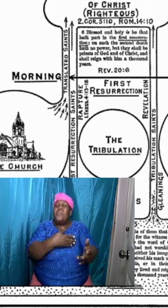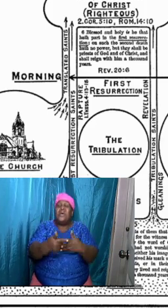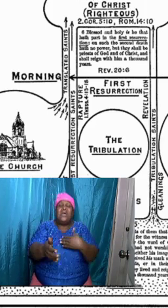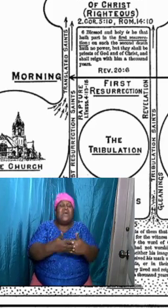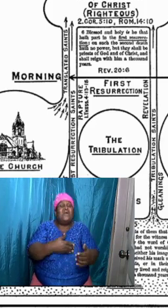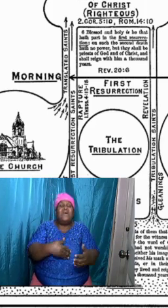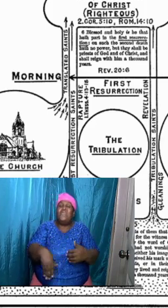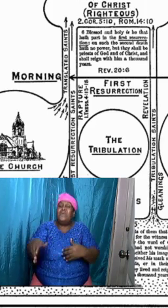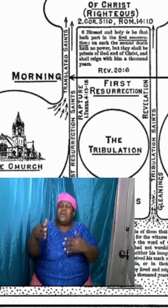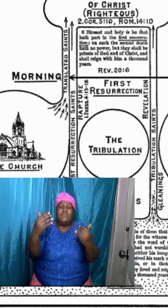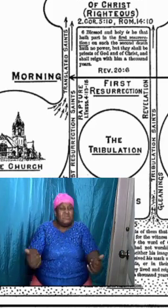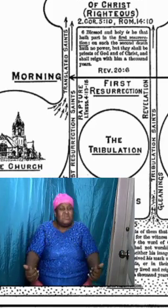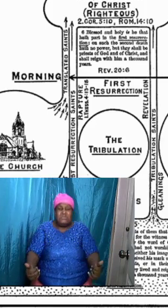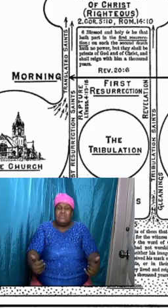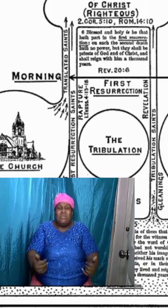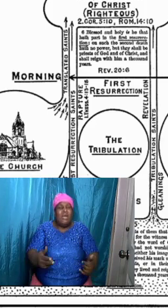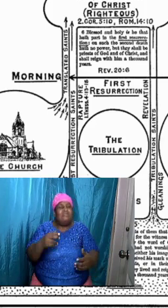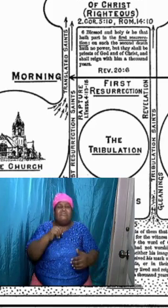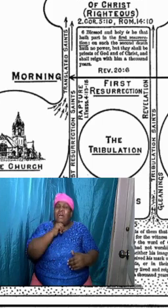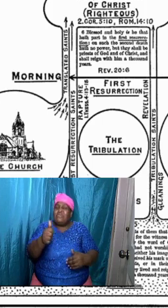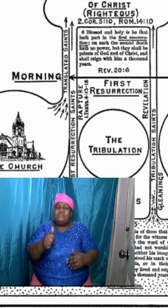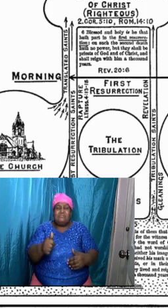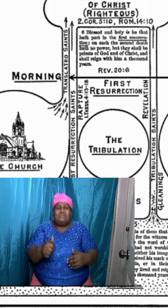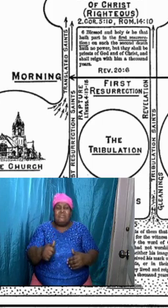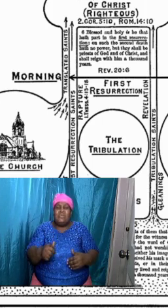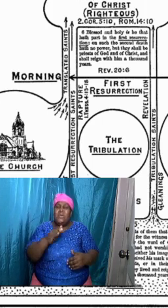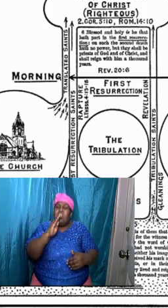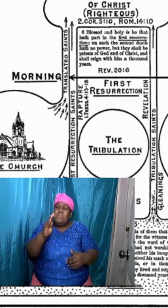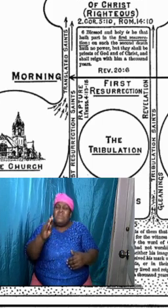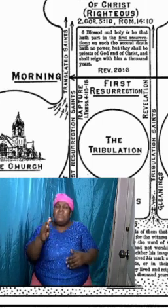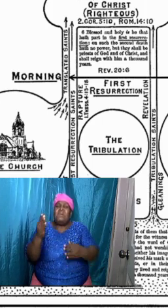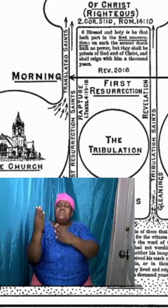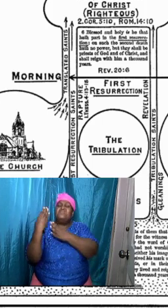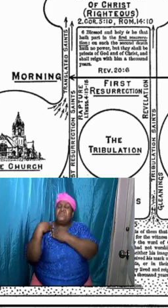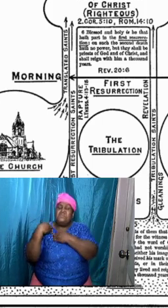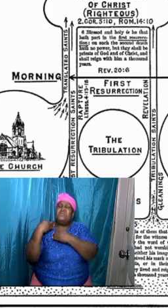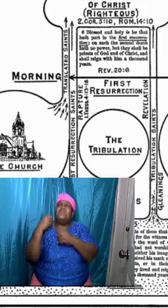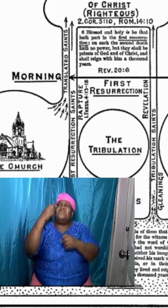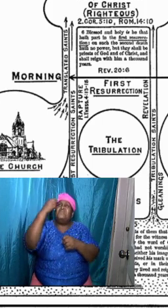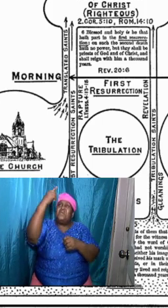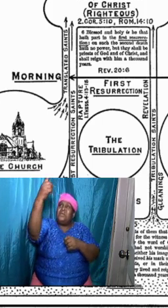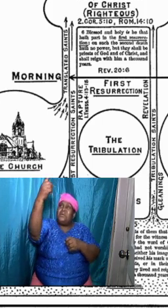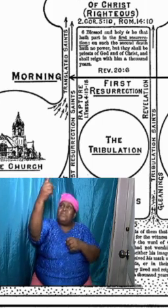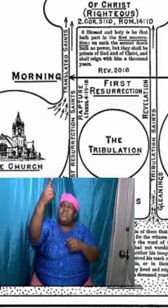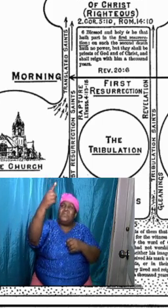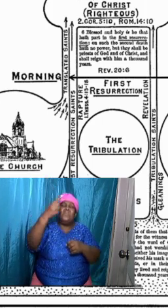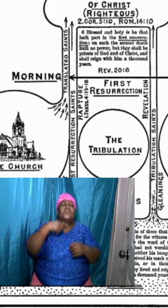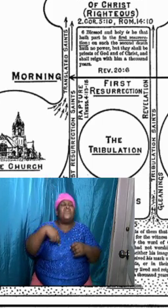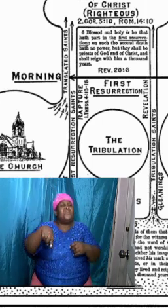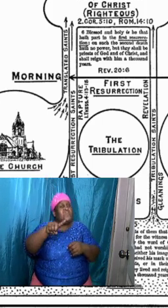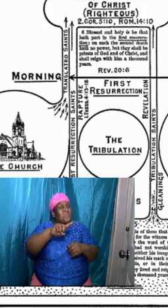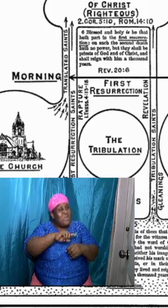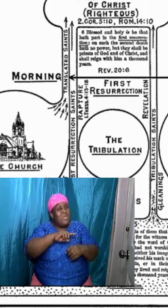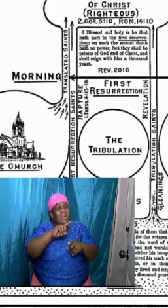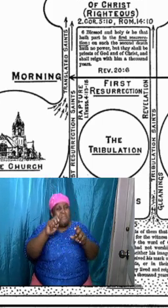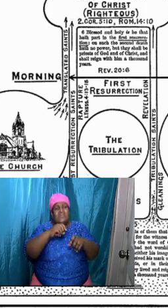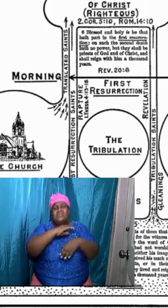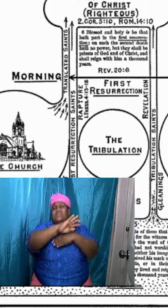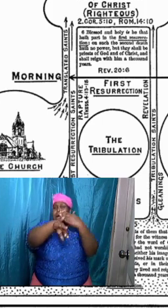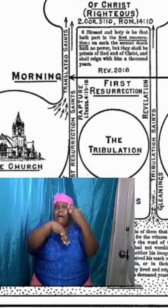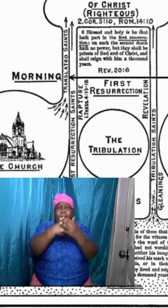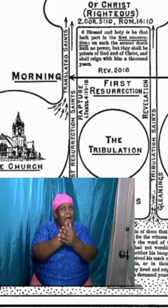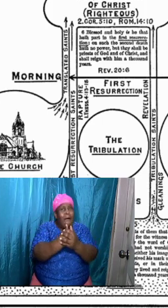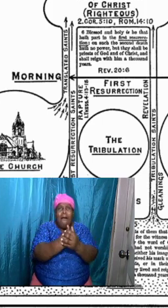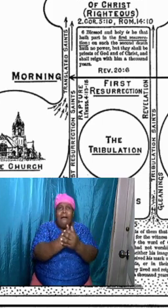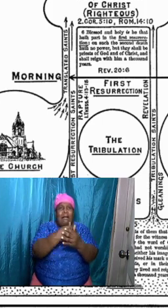or absent, we may be accepted of him. For we must all appear